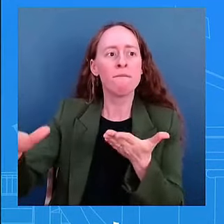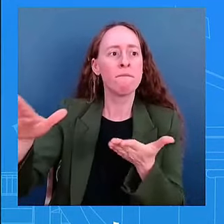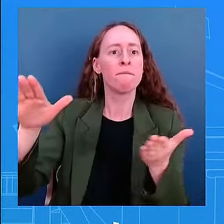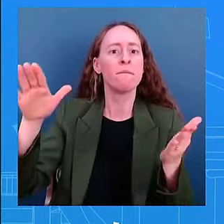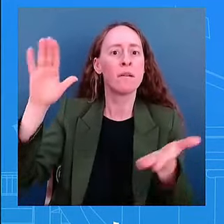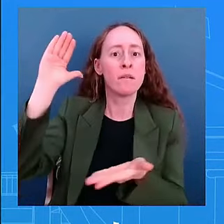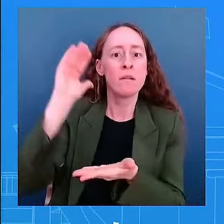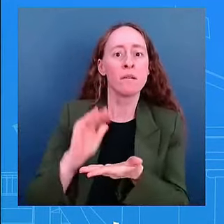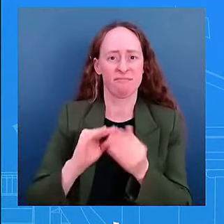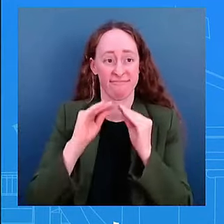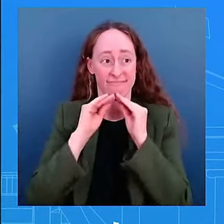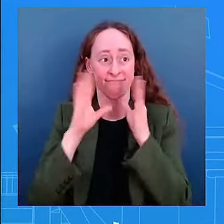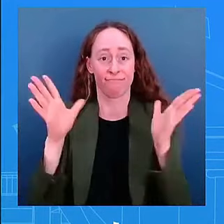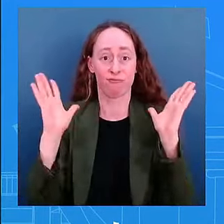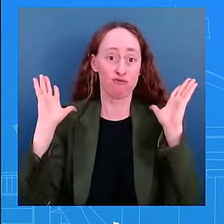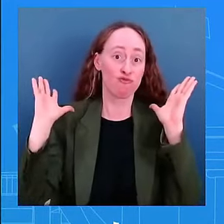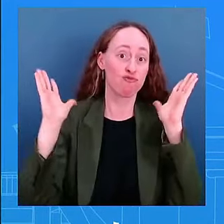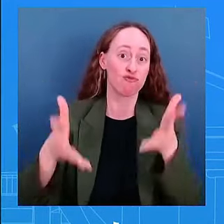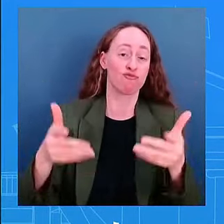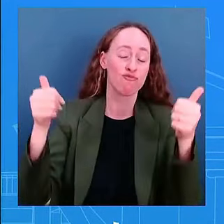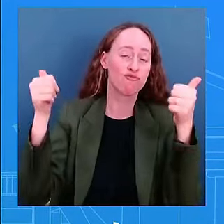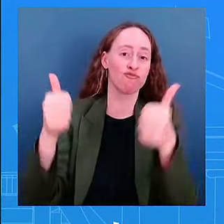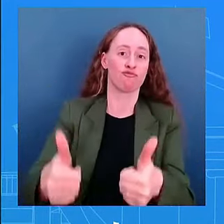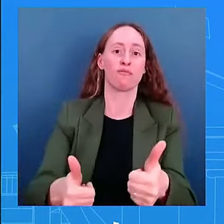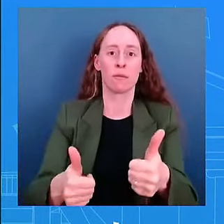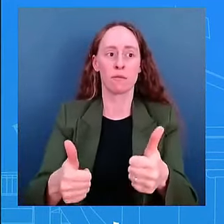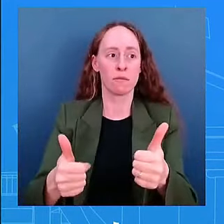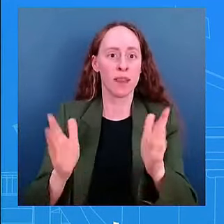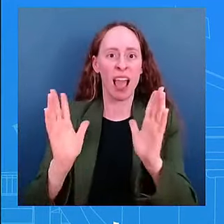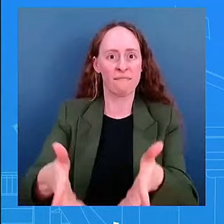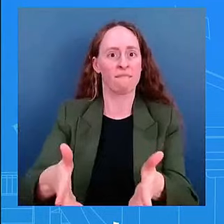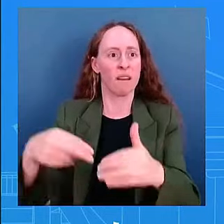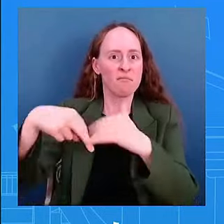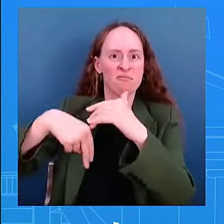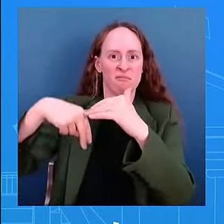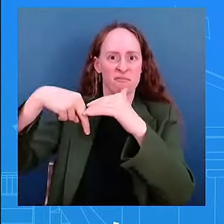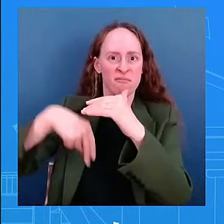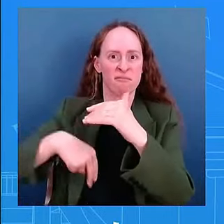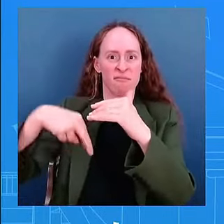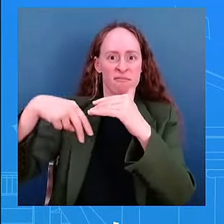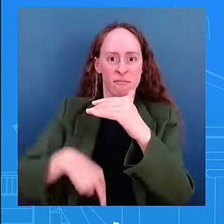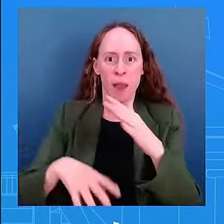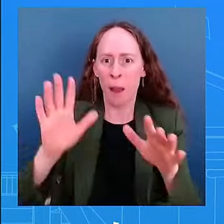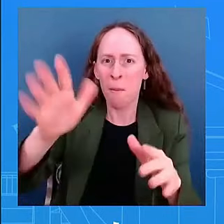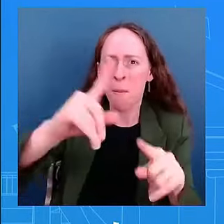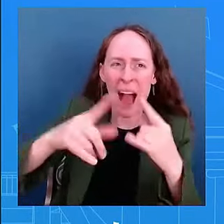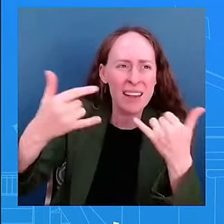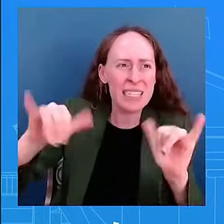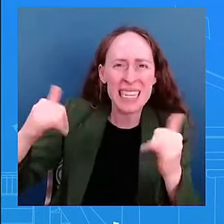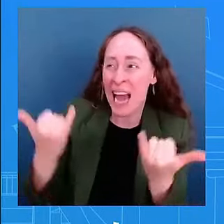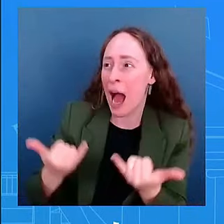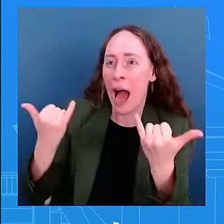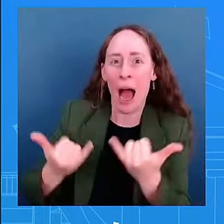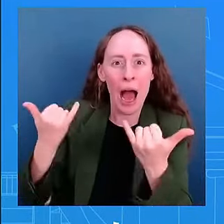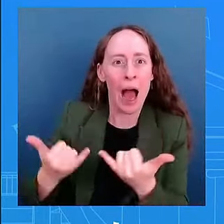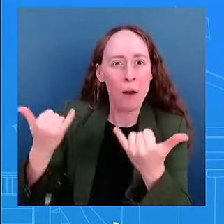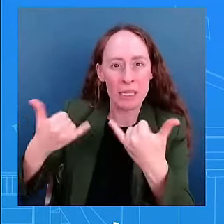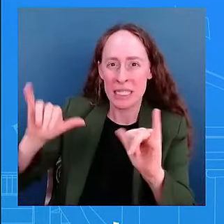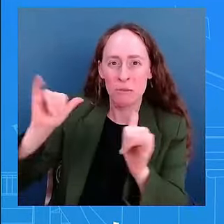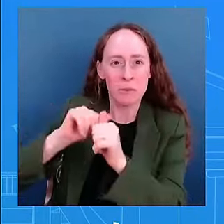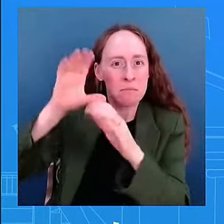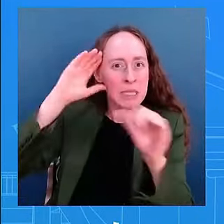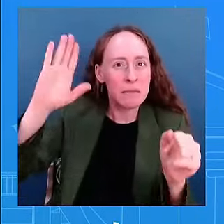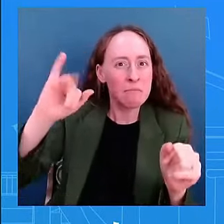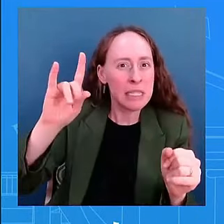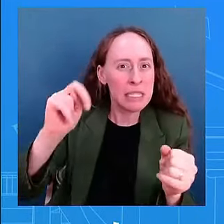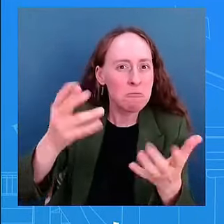balloon by eight trillion dollars that's what but that's what they did the president but what and what i'm saying to you is like we can't